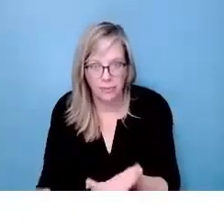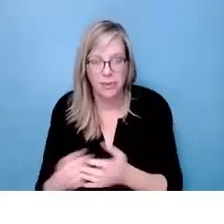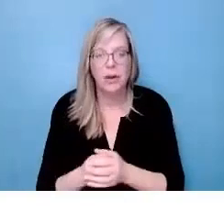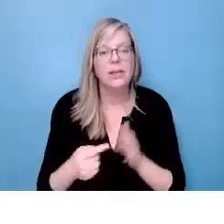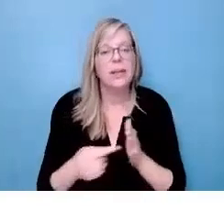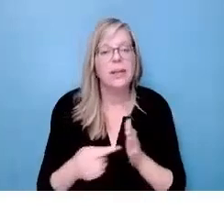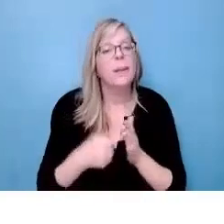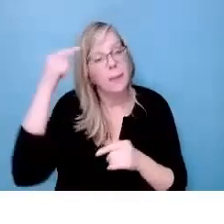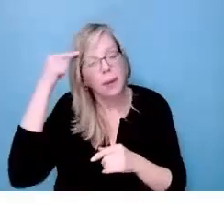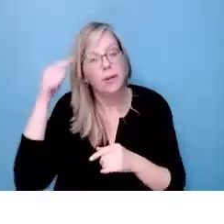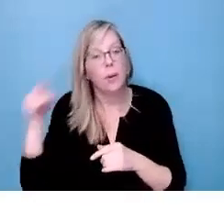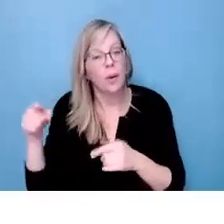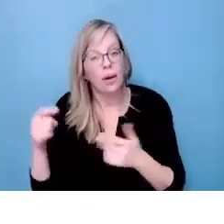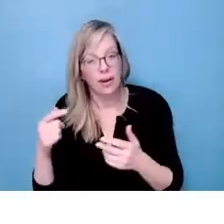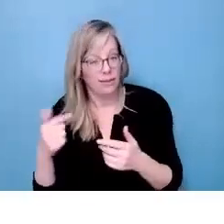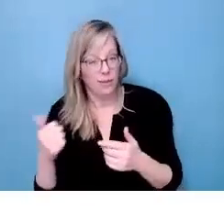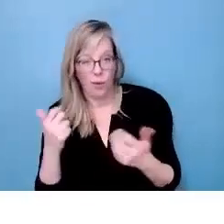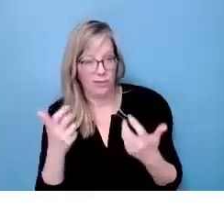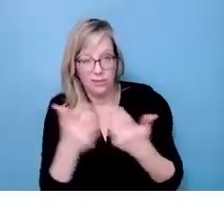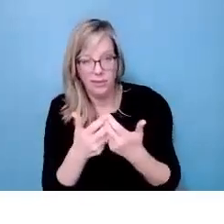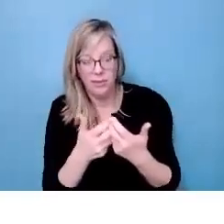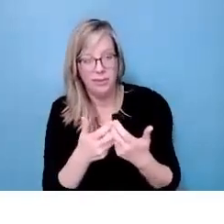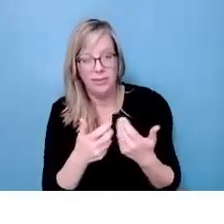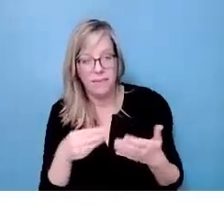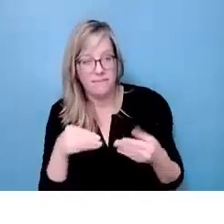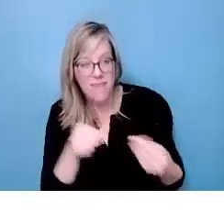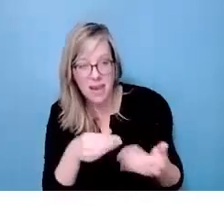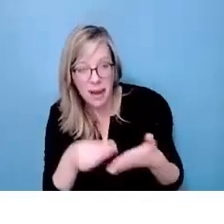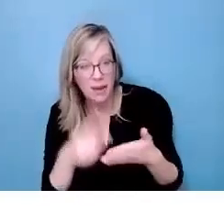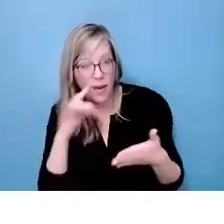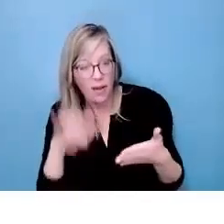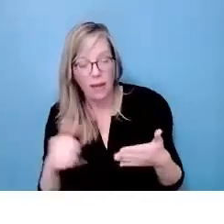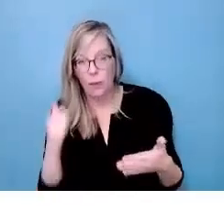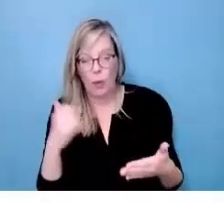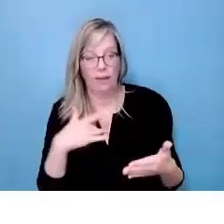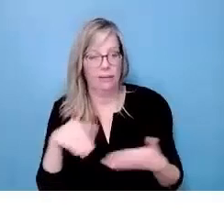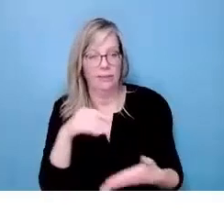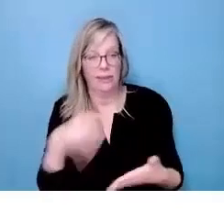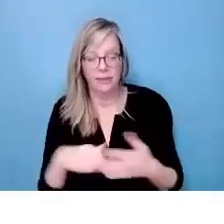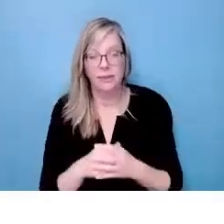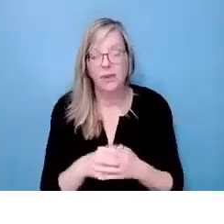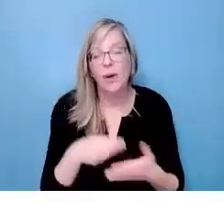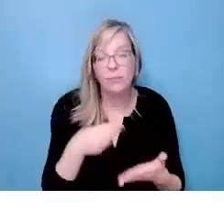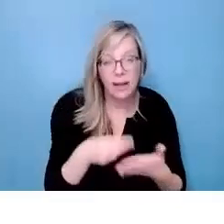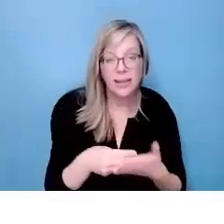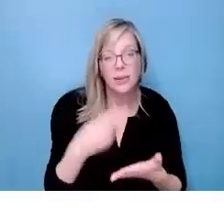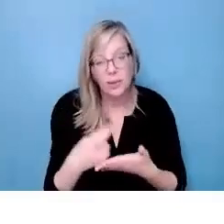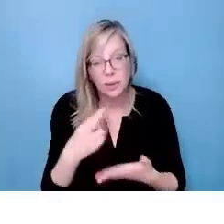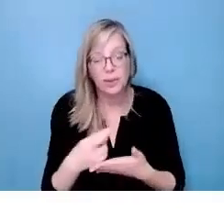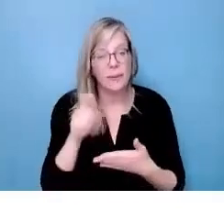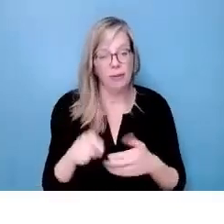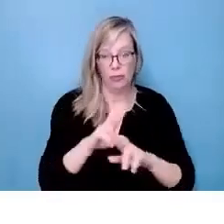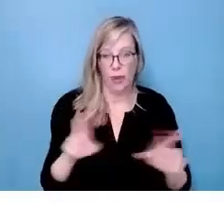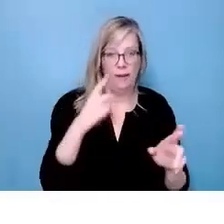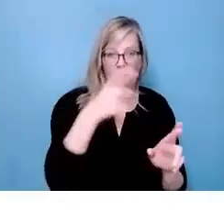can't or won't commit to accommodations or assistive technology. If they see it as too expensive so funds and resources need to be